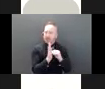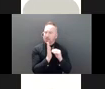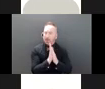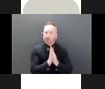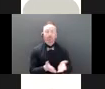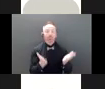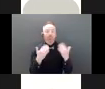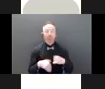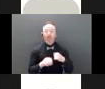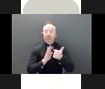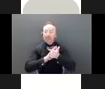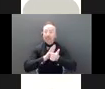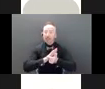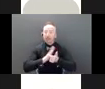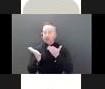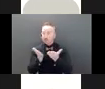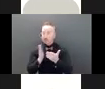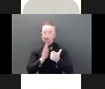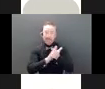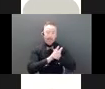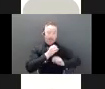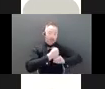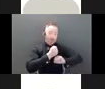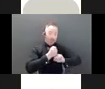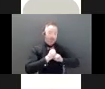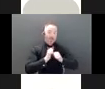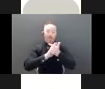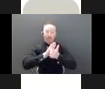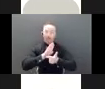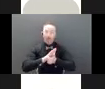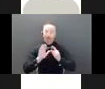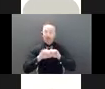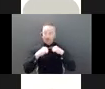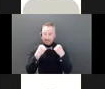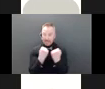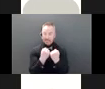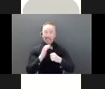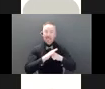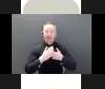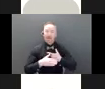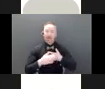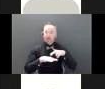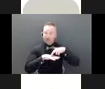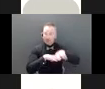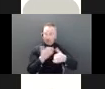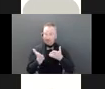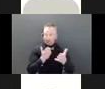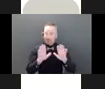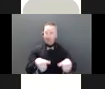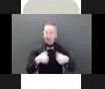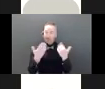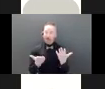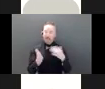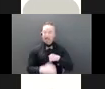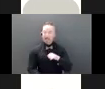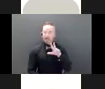or legal supports, the Law Society referral service does provide 30 minutes of free legal consultation, and then they can refer you to a